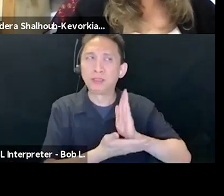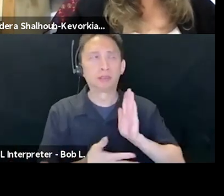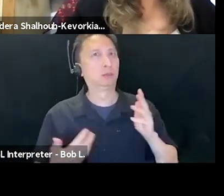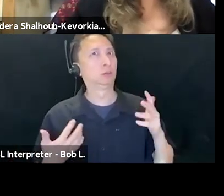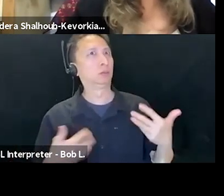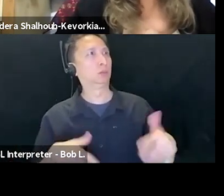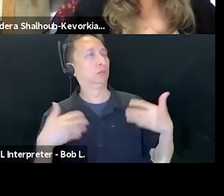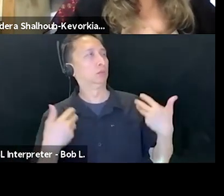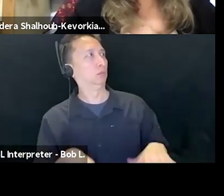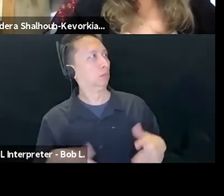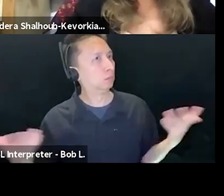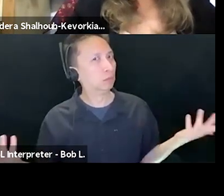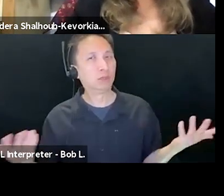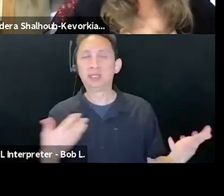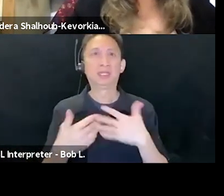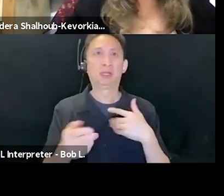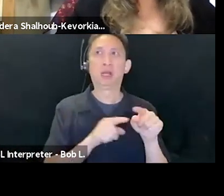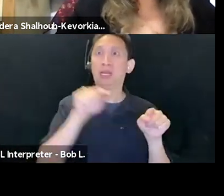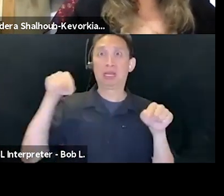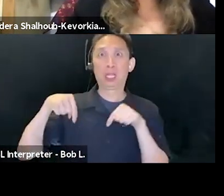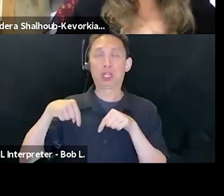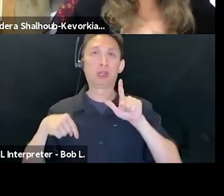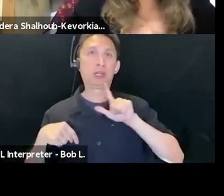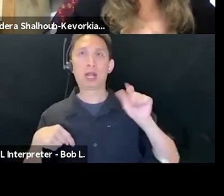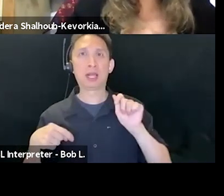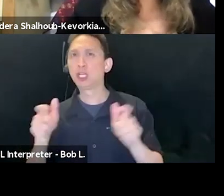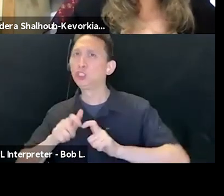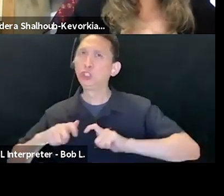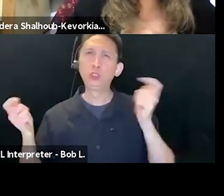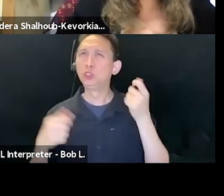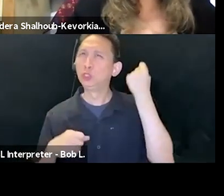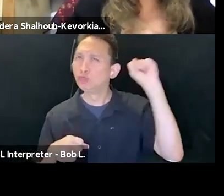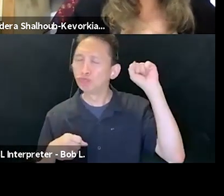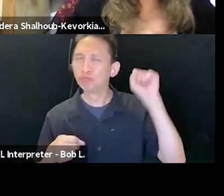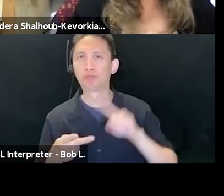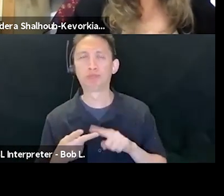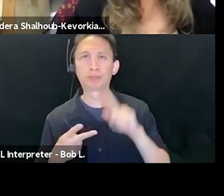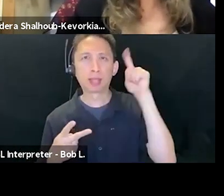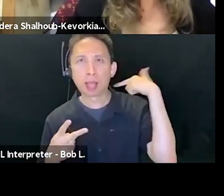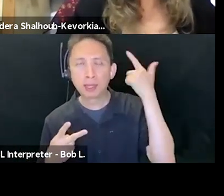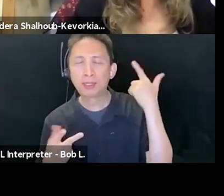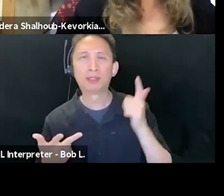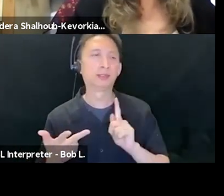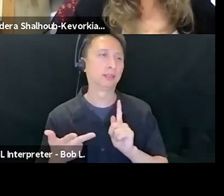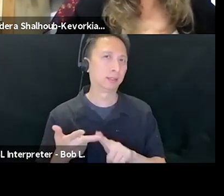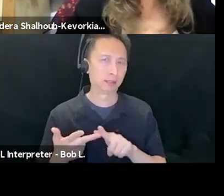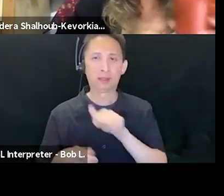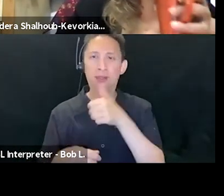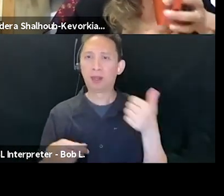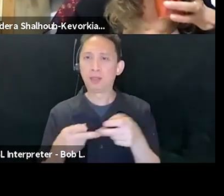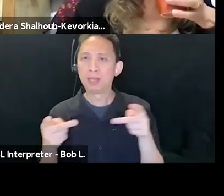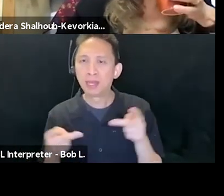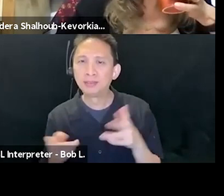Even, I mean, you know, places like, I mean, here in LA, there was a huge protest, London, Paris, where it's not allowed, Berlin, where it's also not